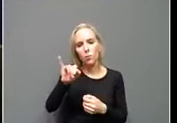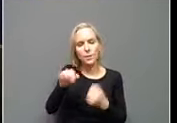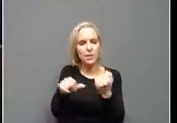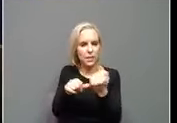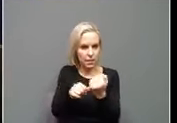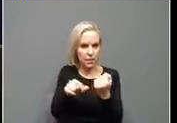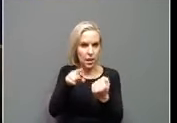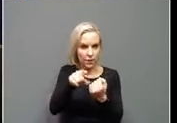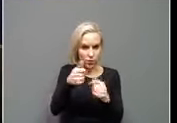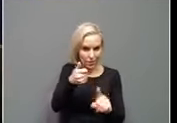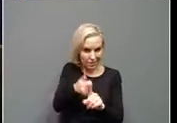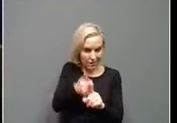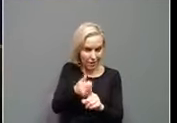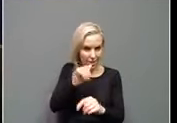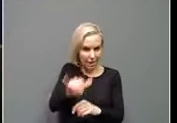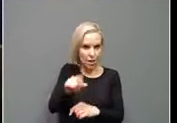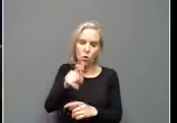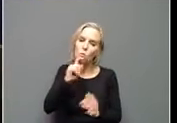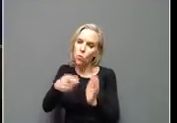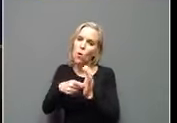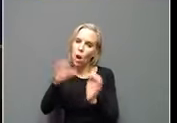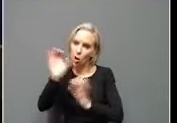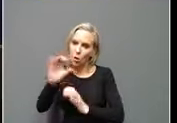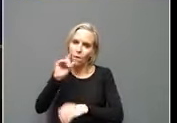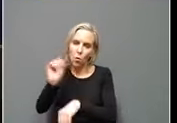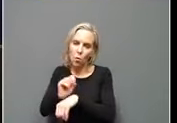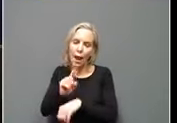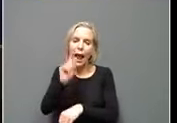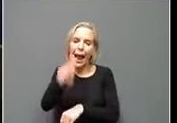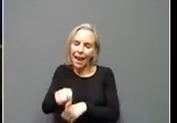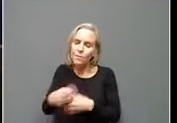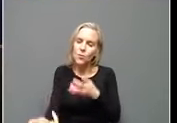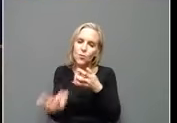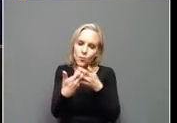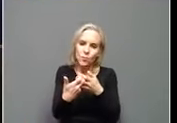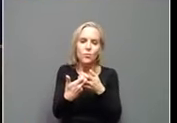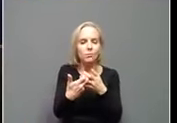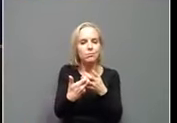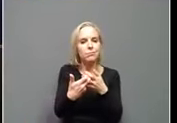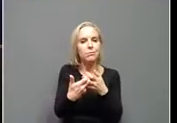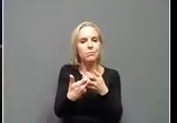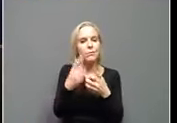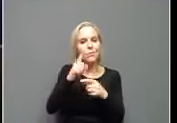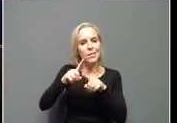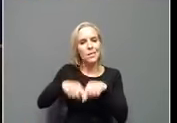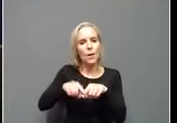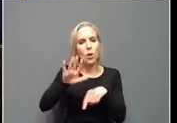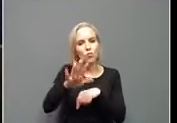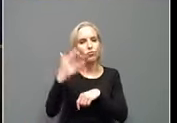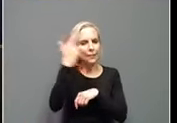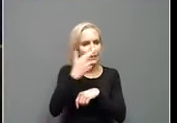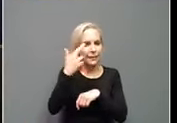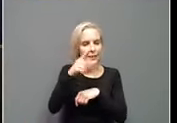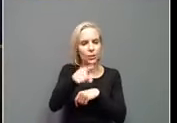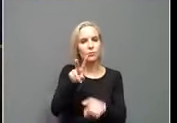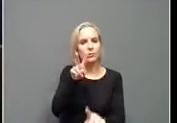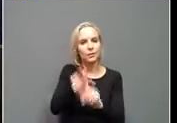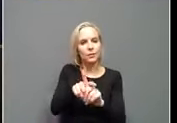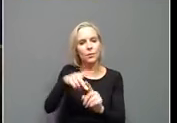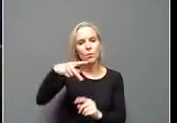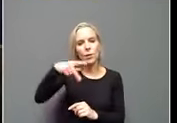to look for work. But, of course, it has to be suitable and will be dependent on the reason that you are claiming PUA.